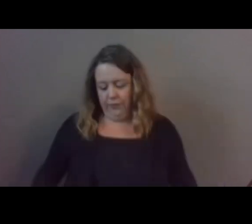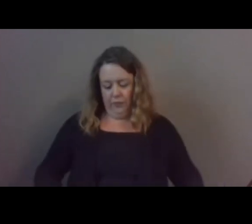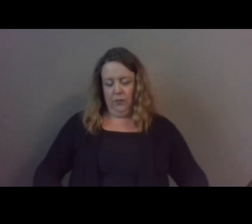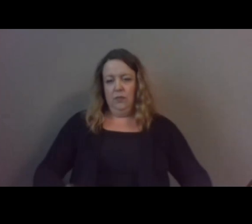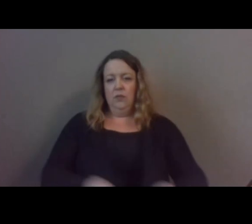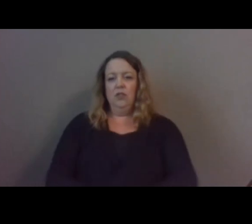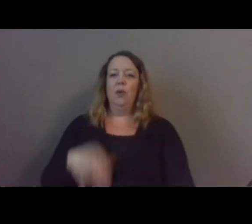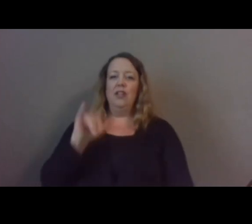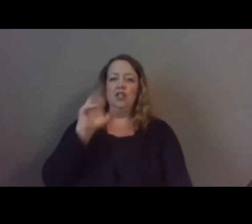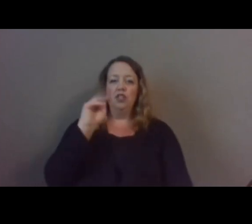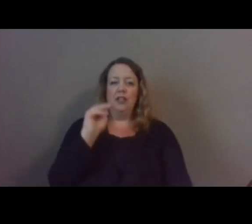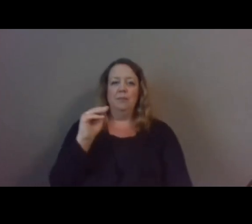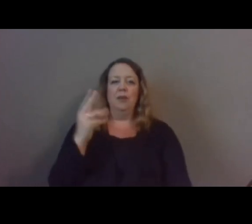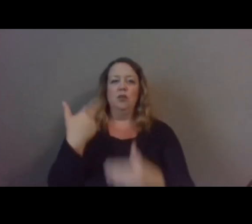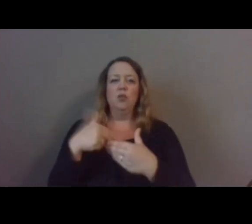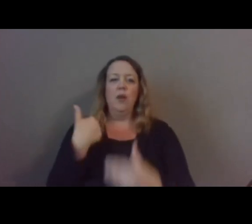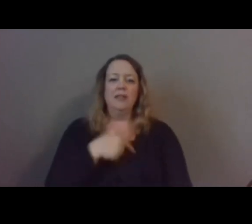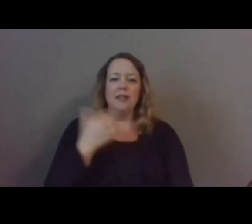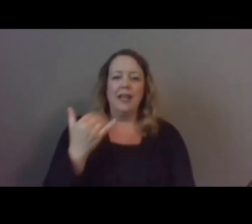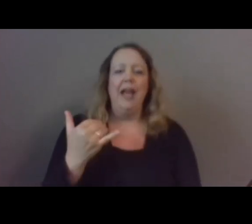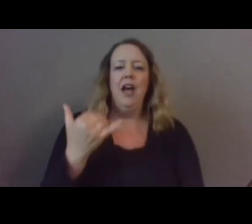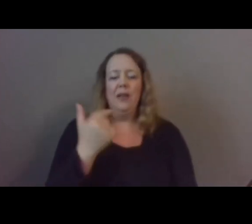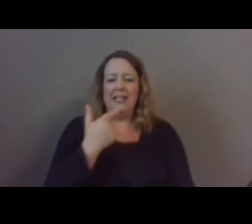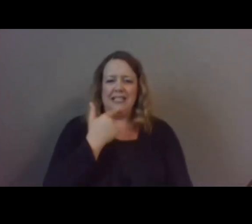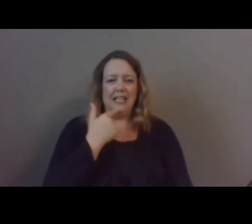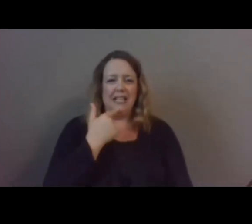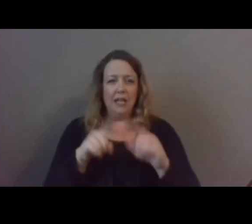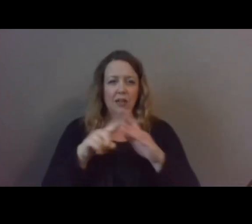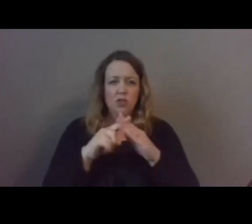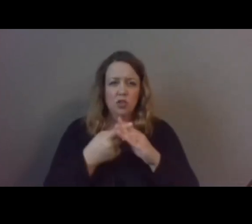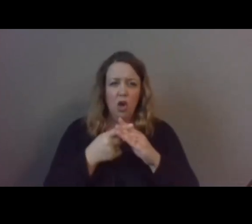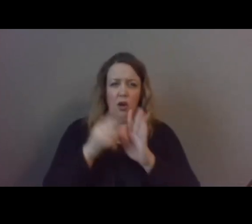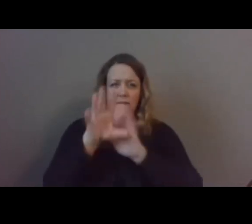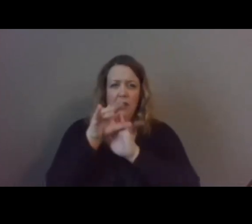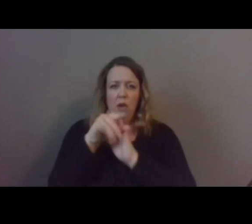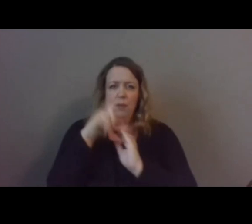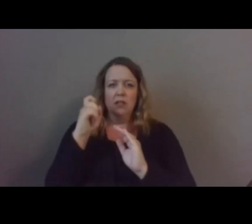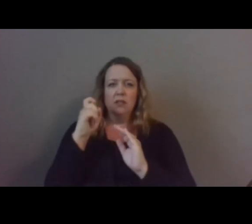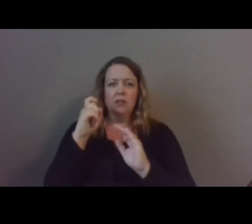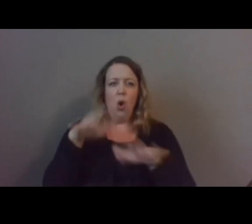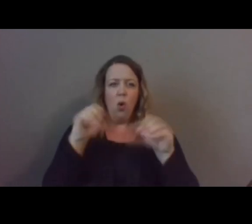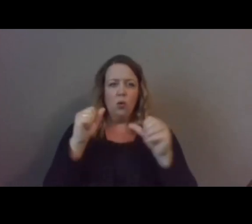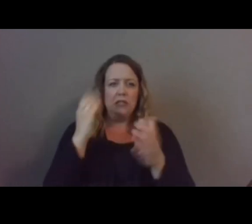hi there it says that i'm unable to start video because host has stopped it so i got you